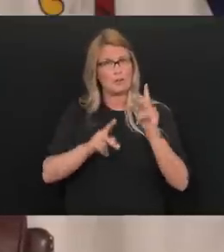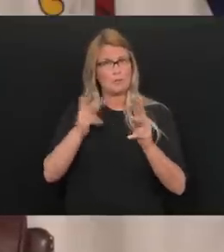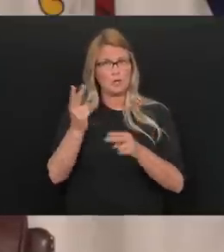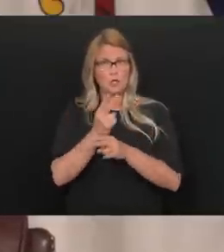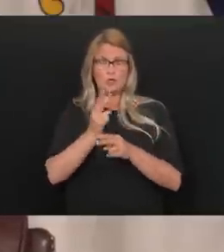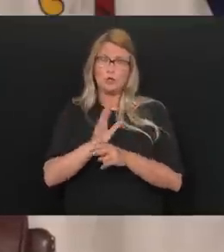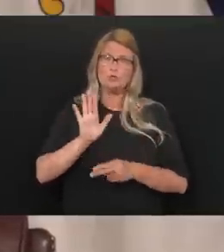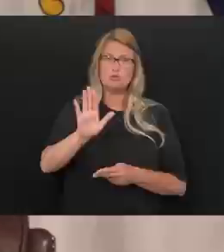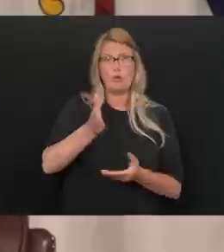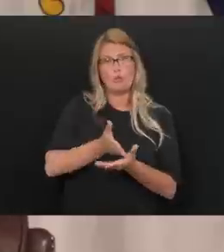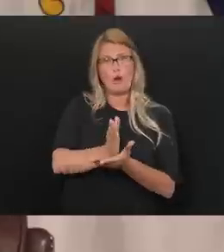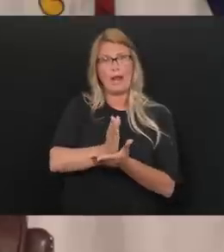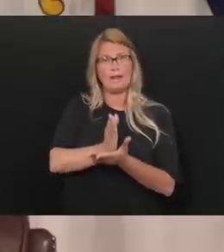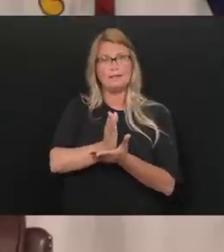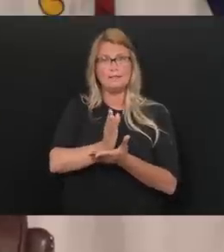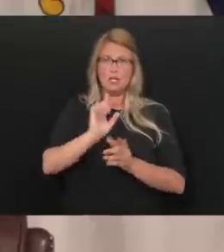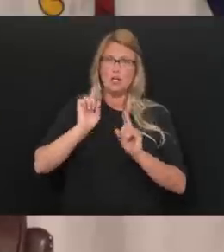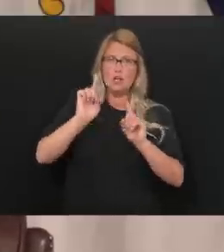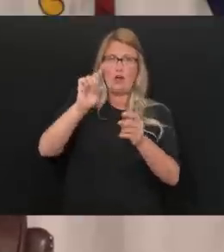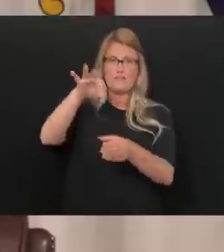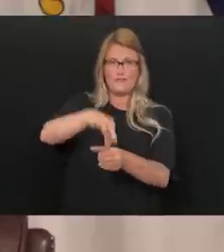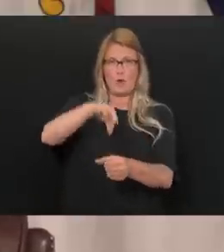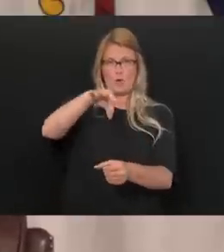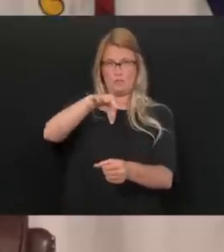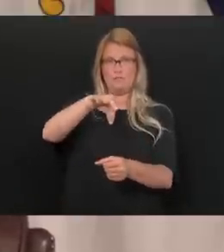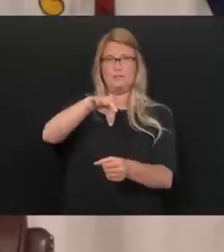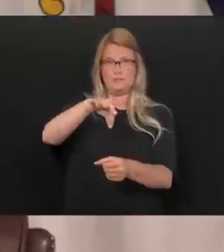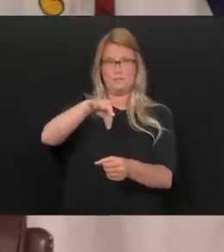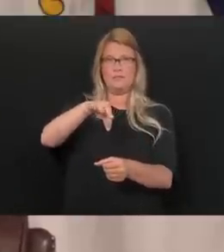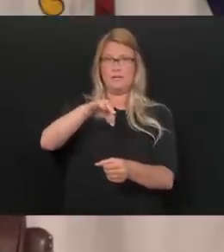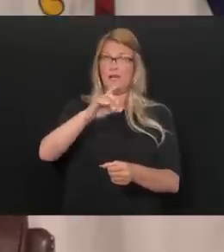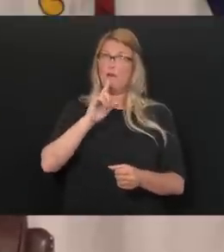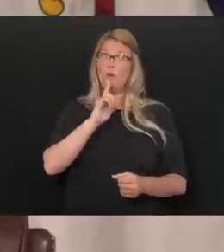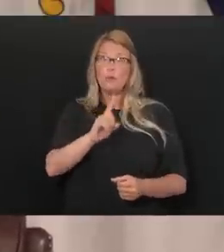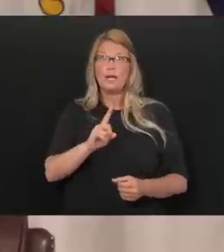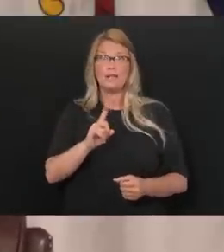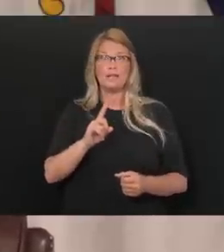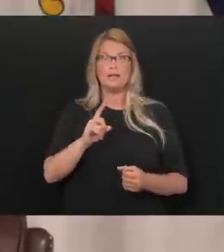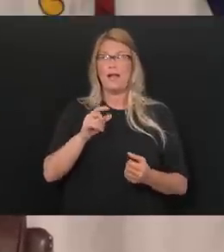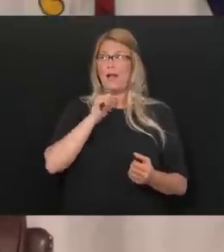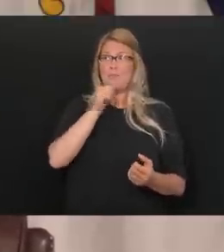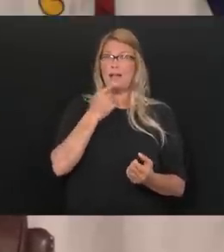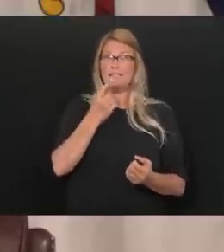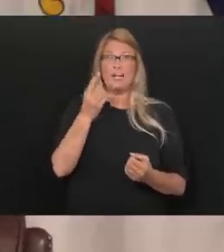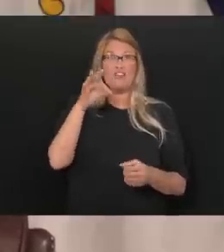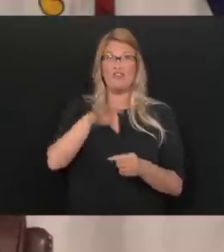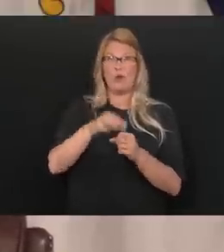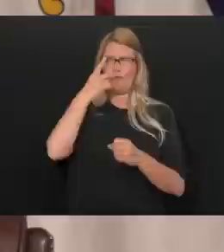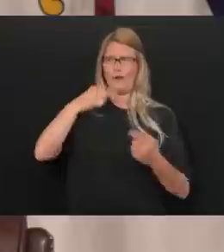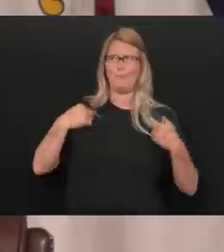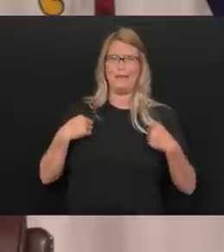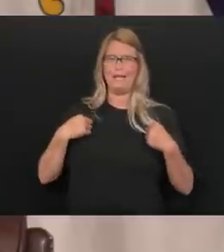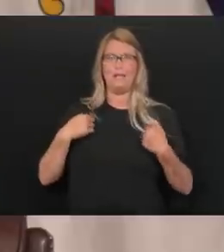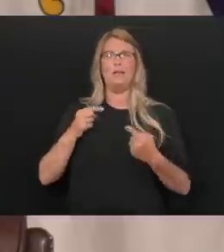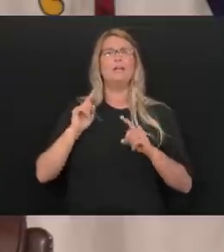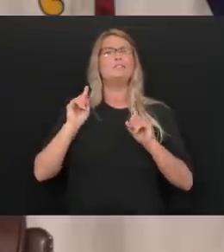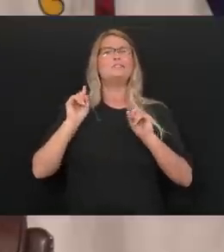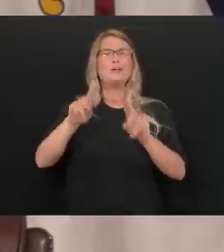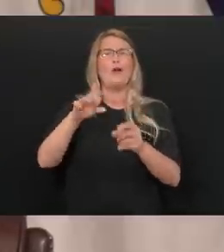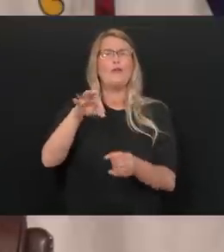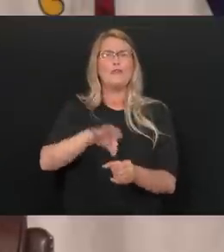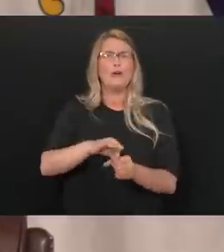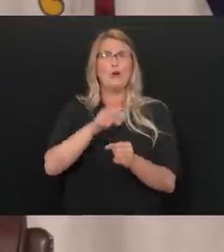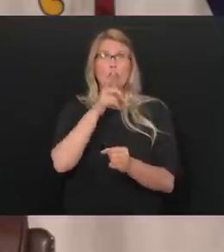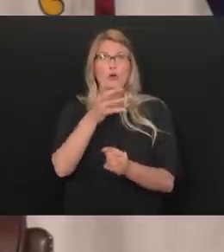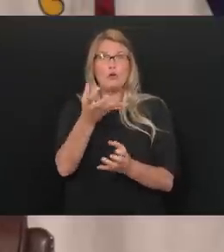your right. Go vote, go vote for crying out loud. You know, I'm not asking you to go vote for me. I'm asking you to go vote and everything. And that's what